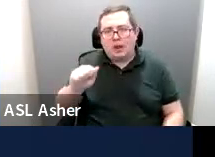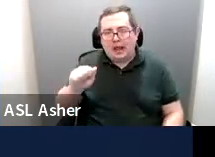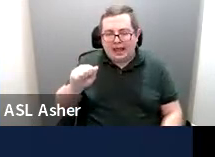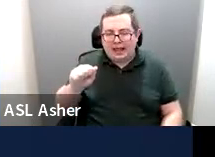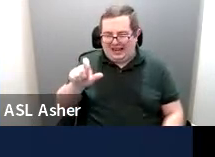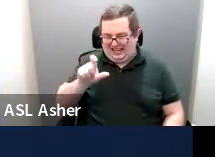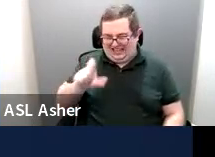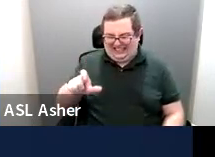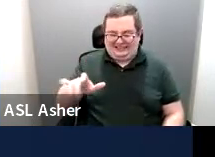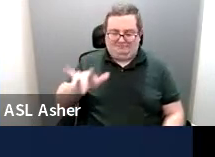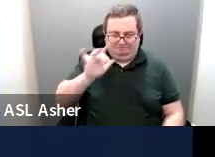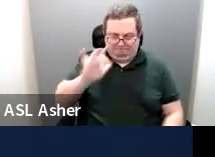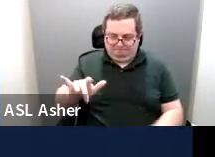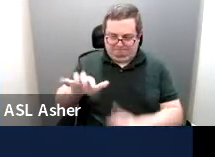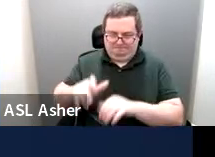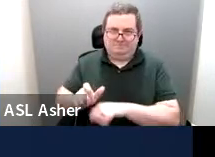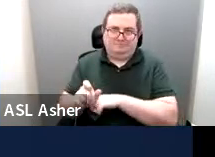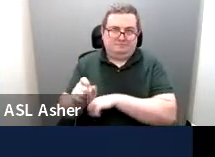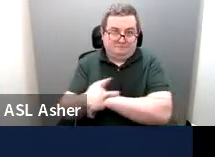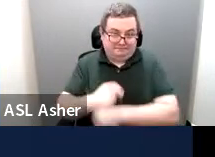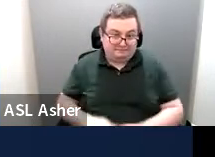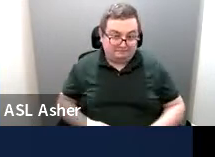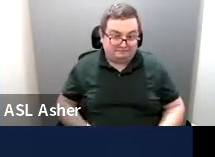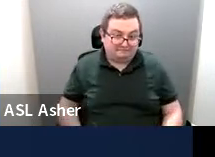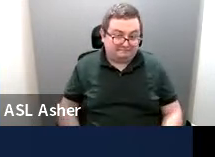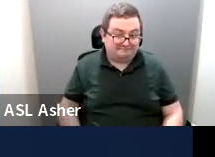&A area and we're happy to answer your questions.